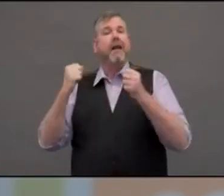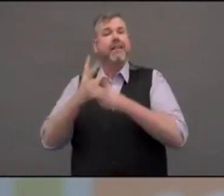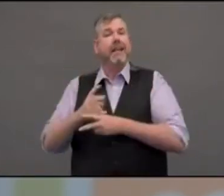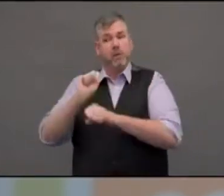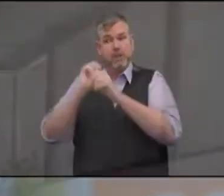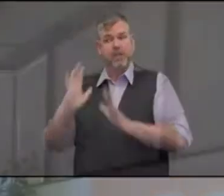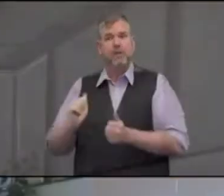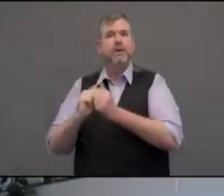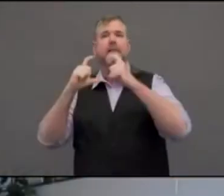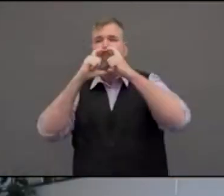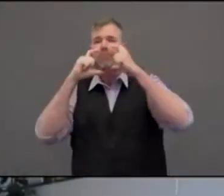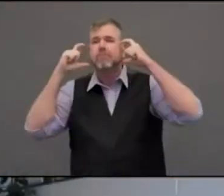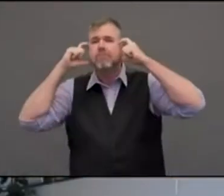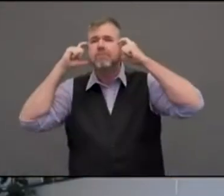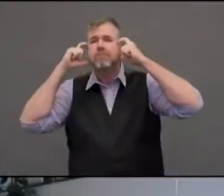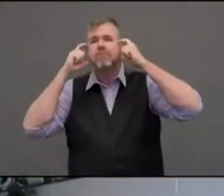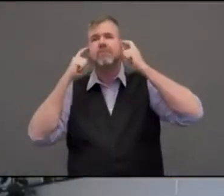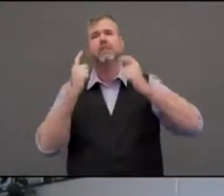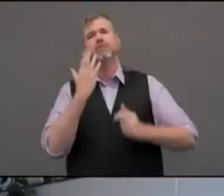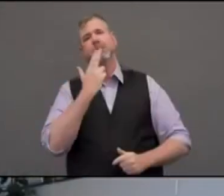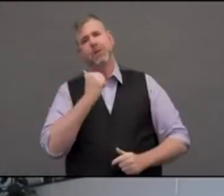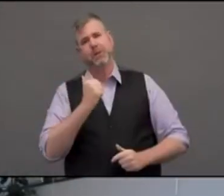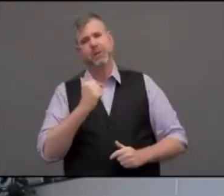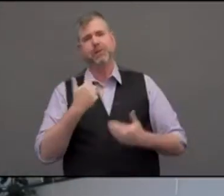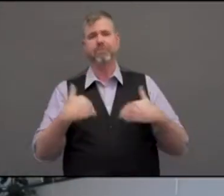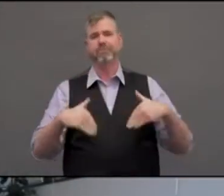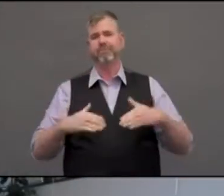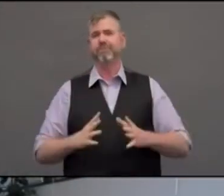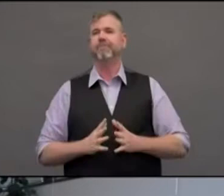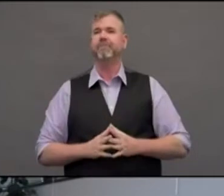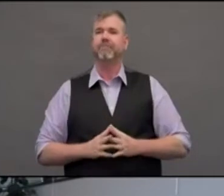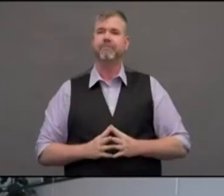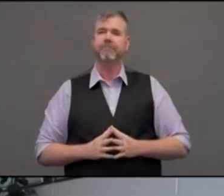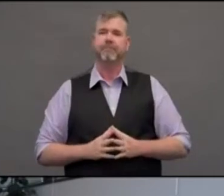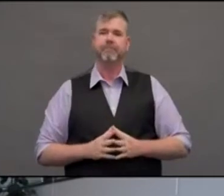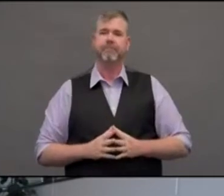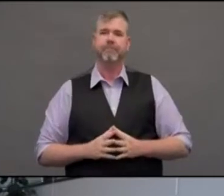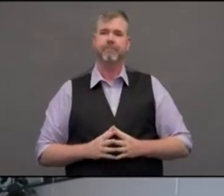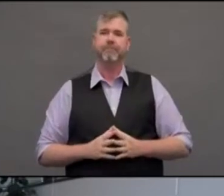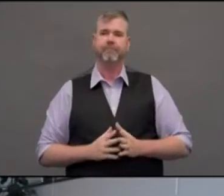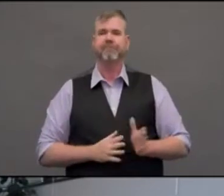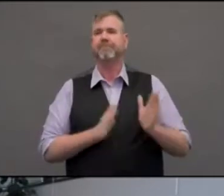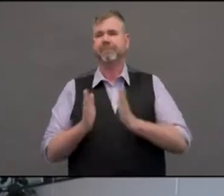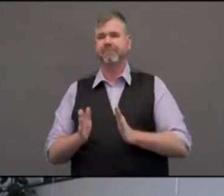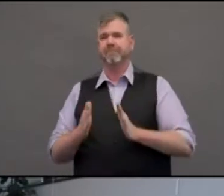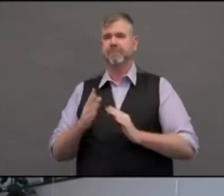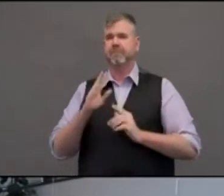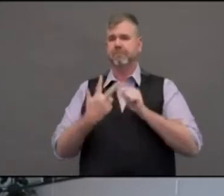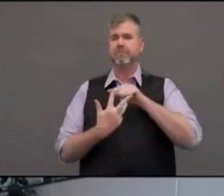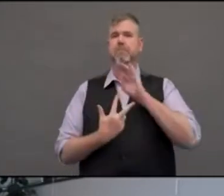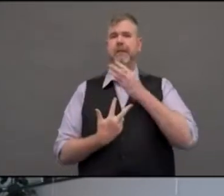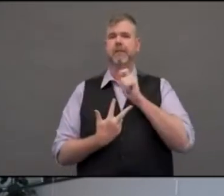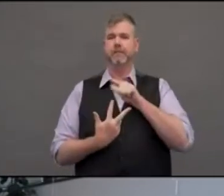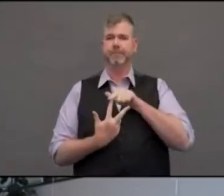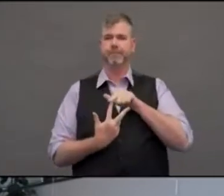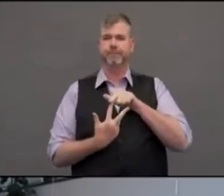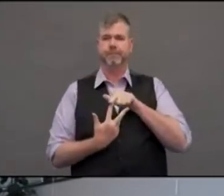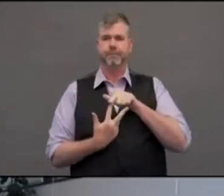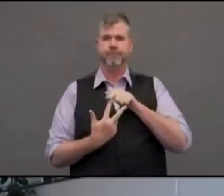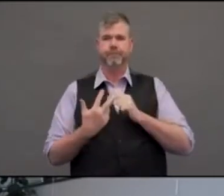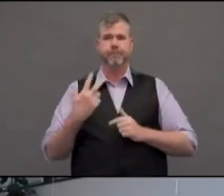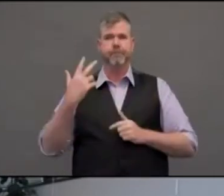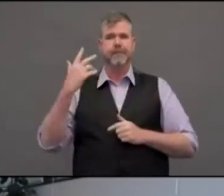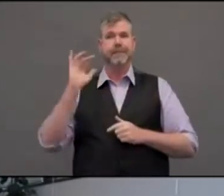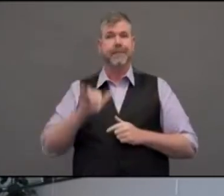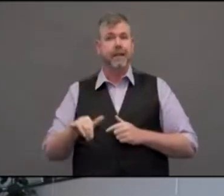Thank you, Gloria. Dr. Roy, let's talk a little bit about why maintaining an adequate supply of PPE is so critical during this particular